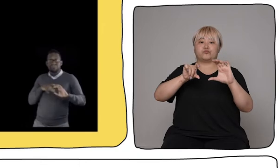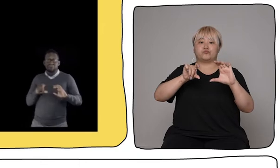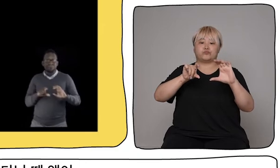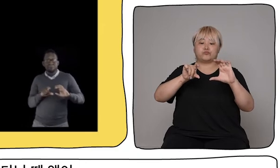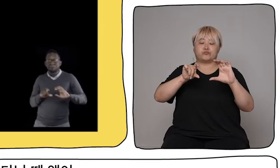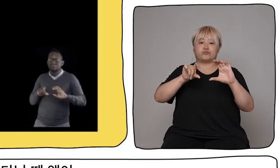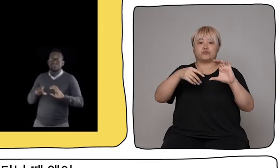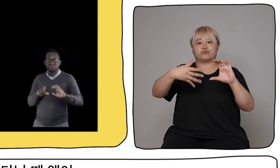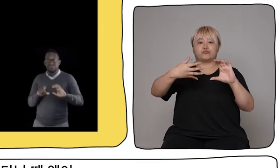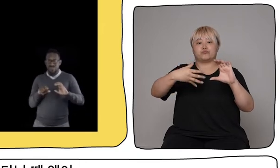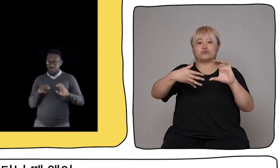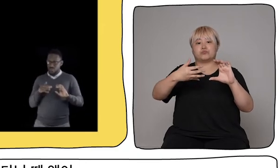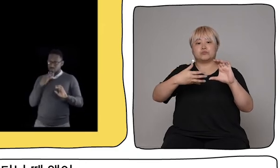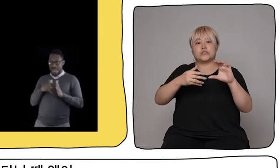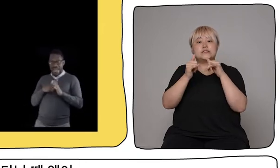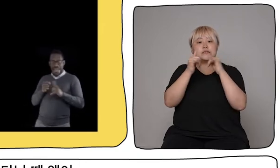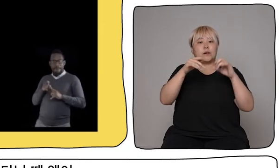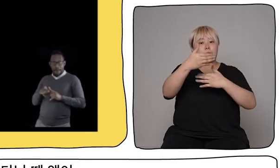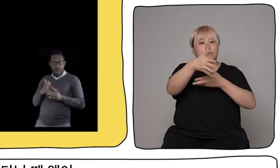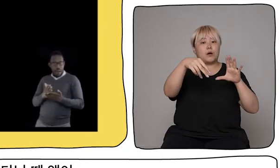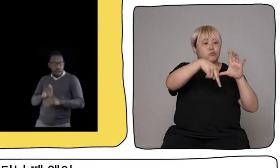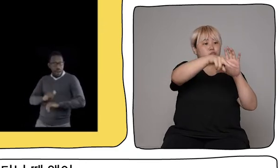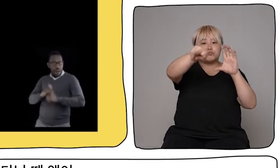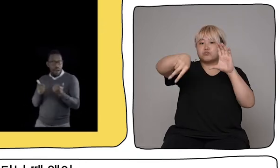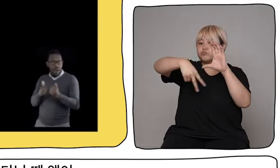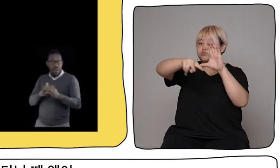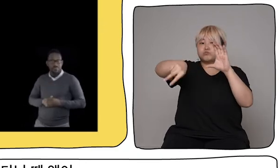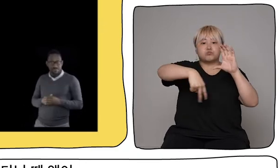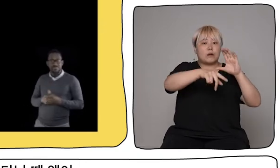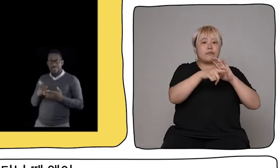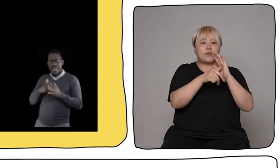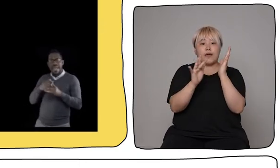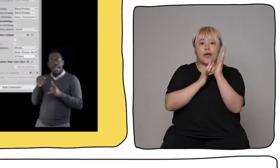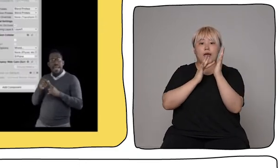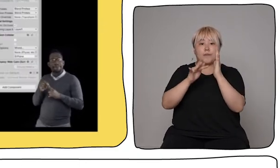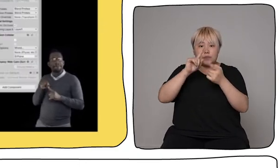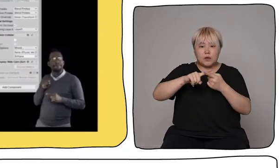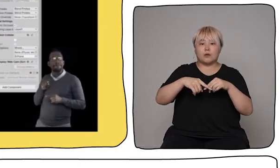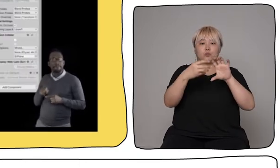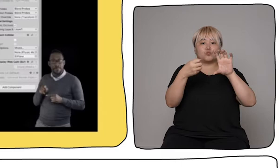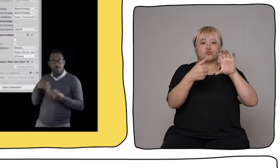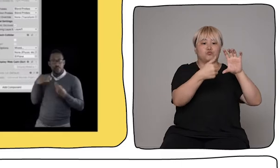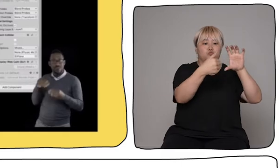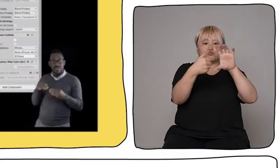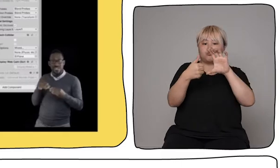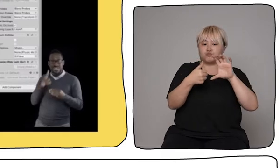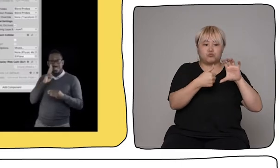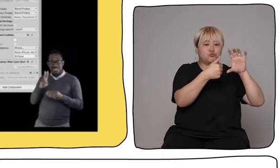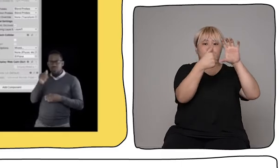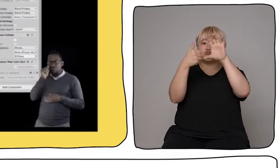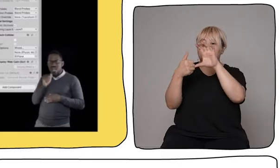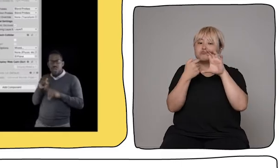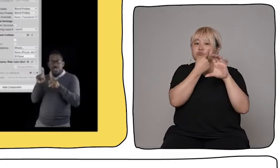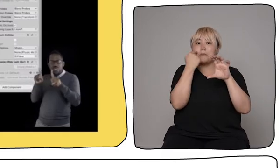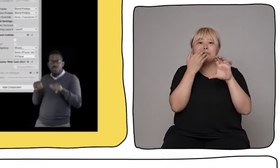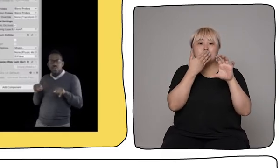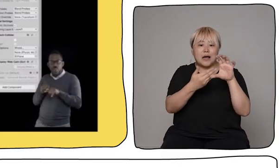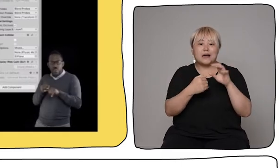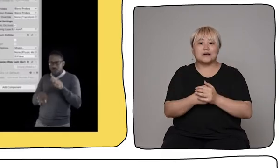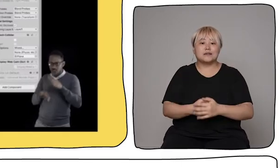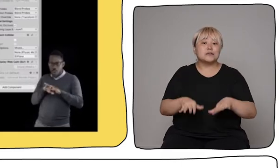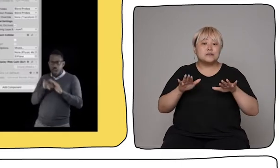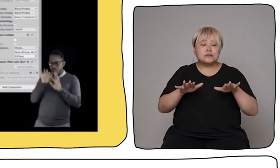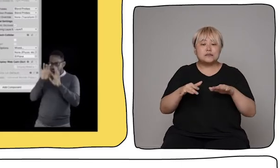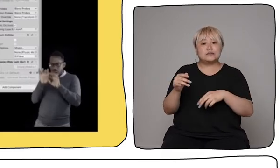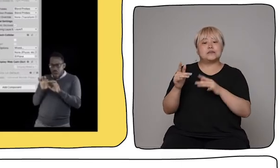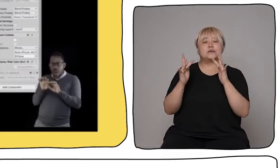corner of the phone as the person walks around their front room showing the app working perfectly. Here we can see our app making software a